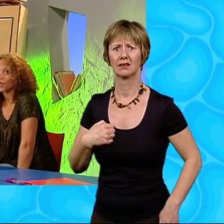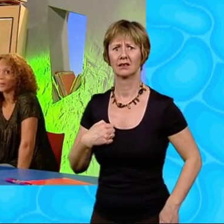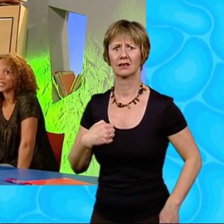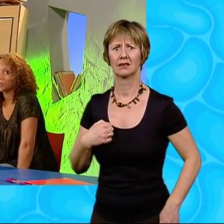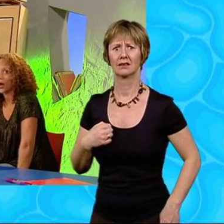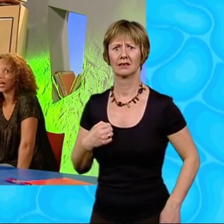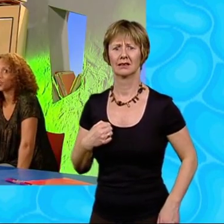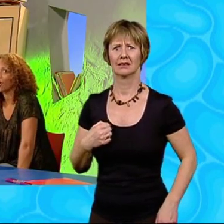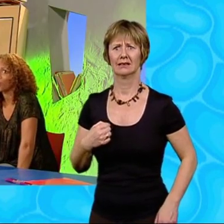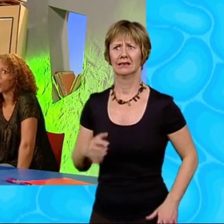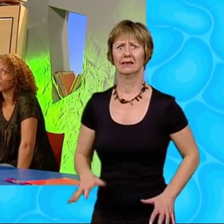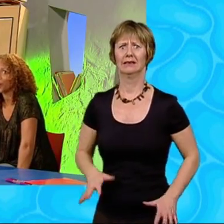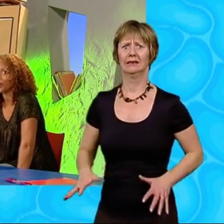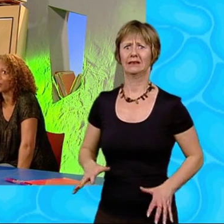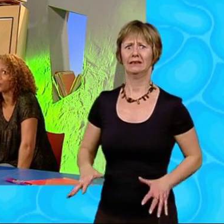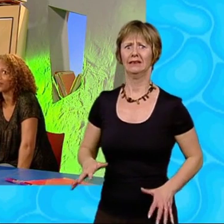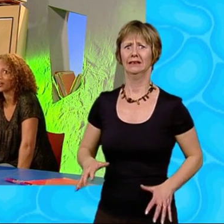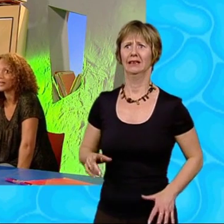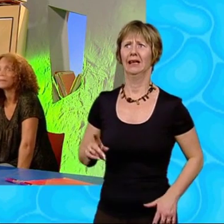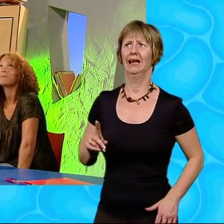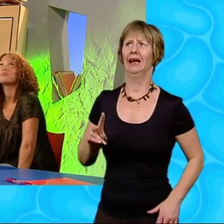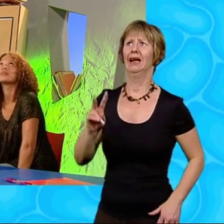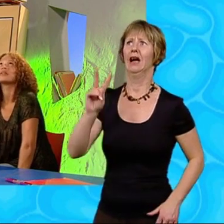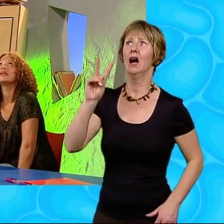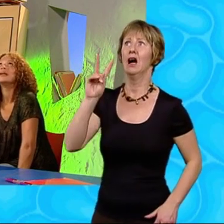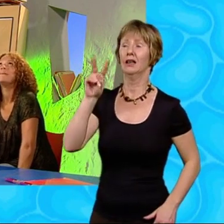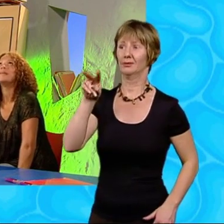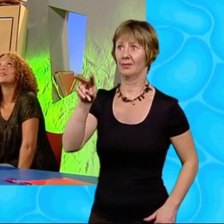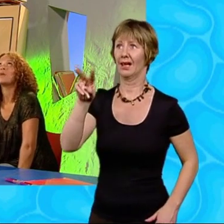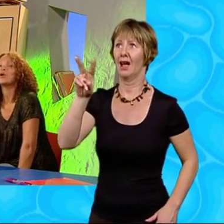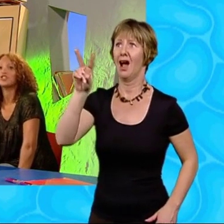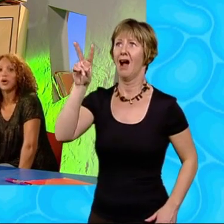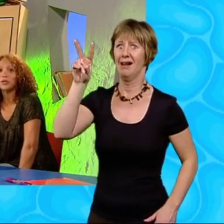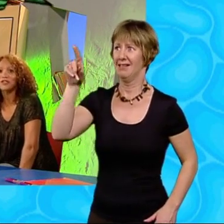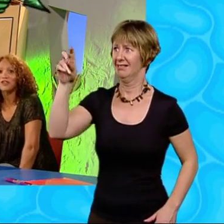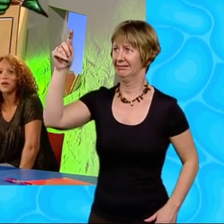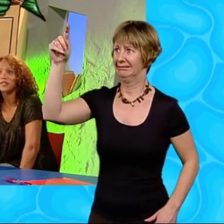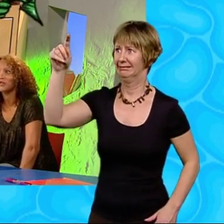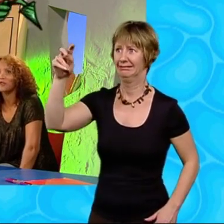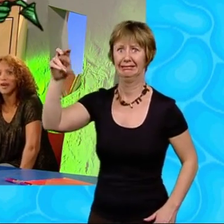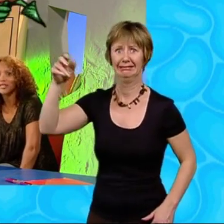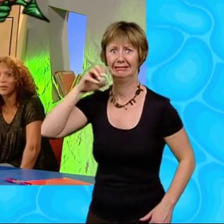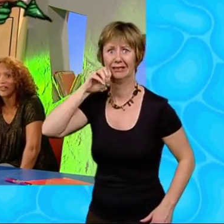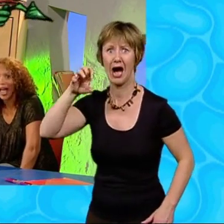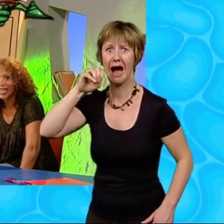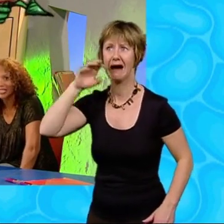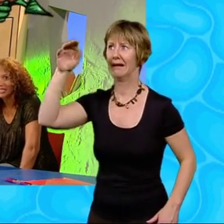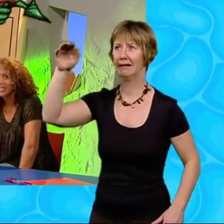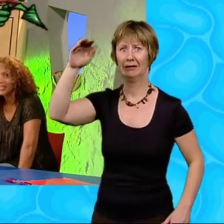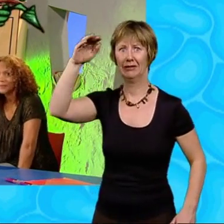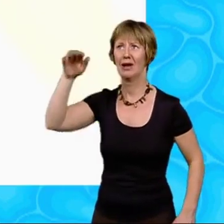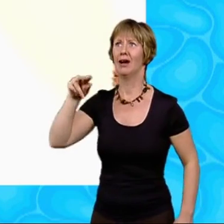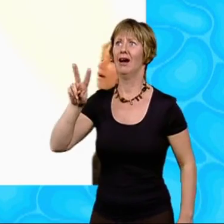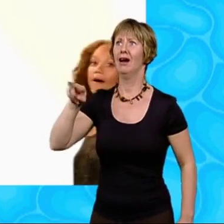to look at Mrs Spratt and not at what was going on above her. Miss Porter was floating right above her head.